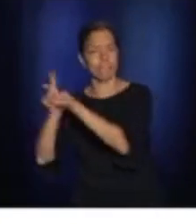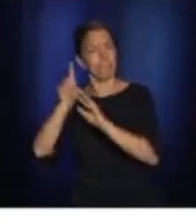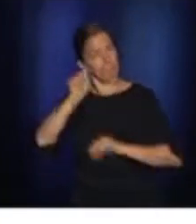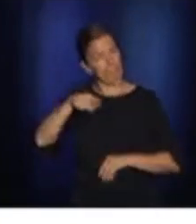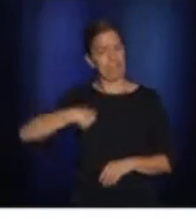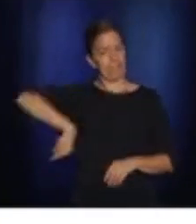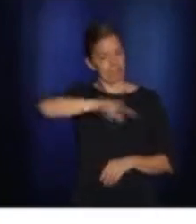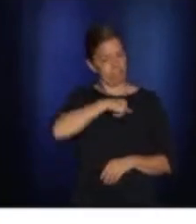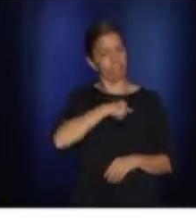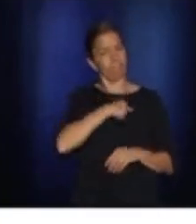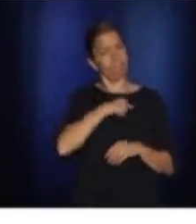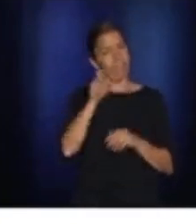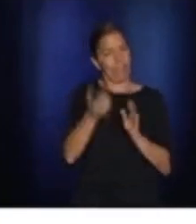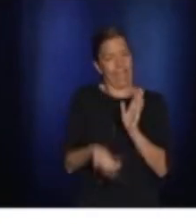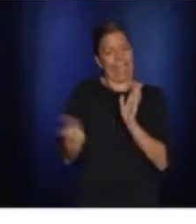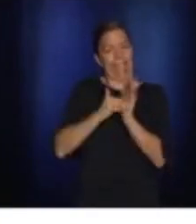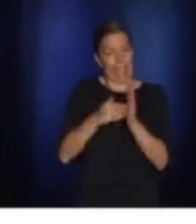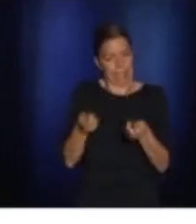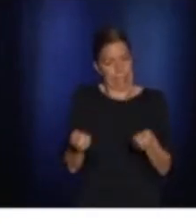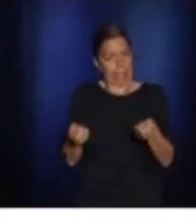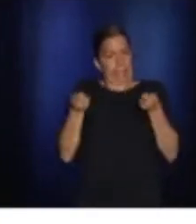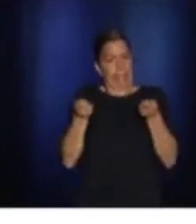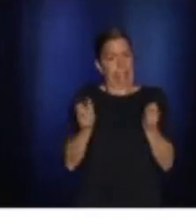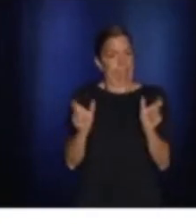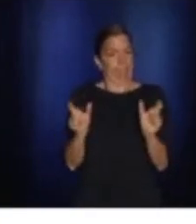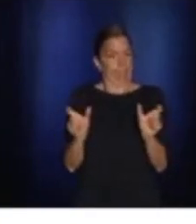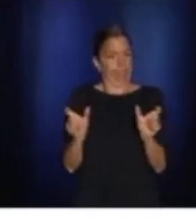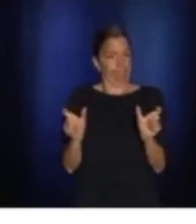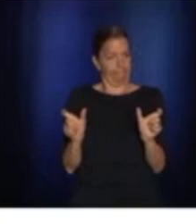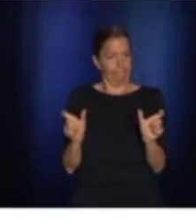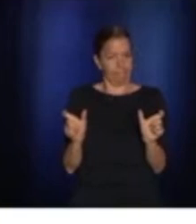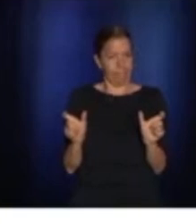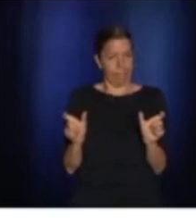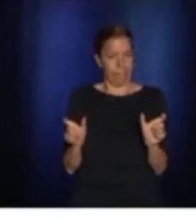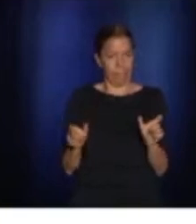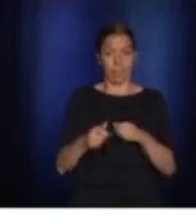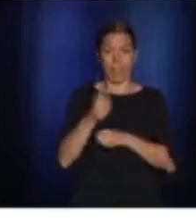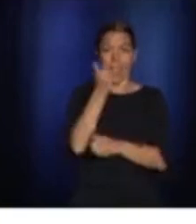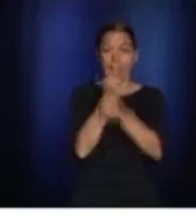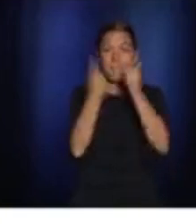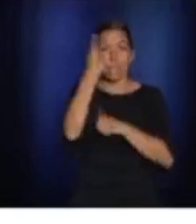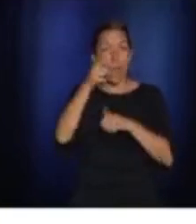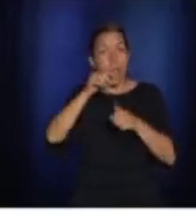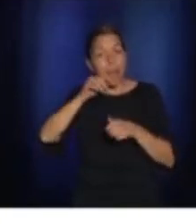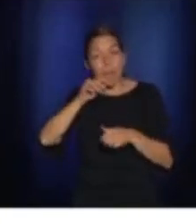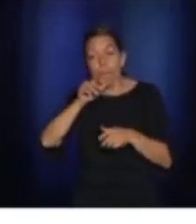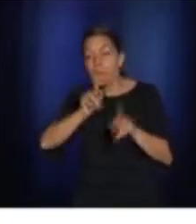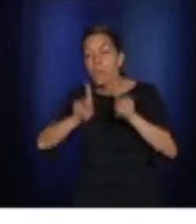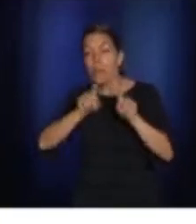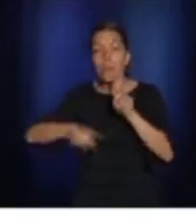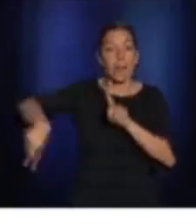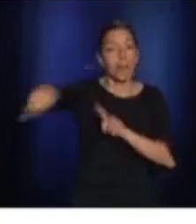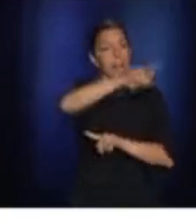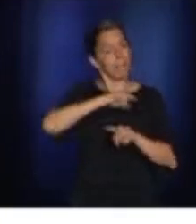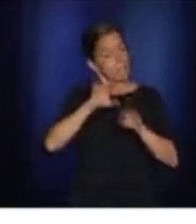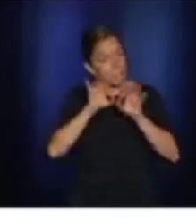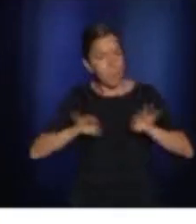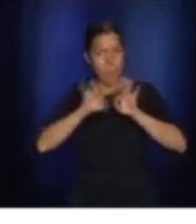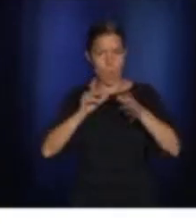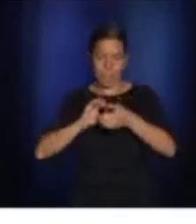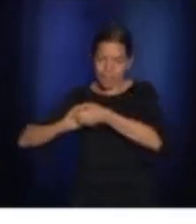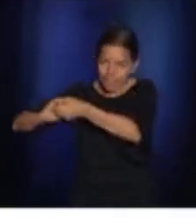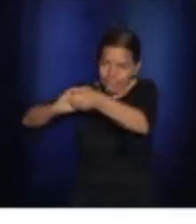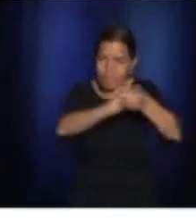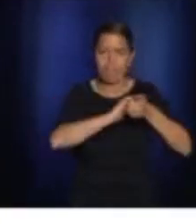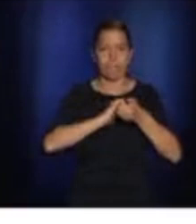together. I ask you to continue to keep your distance, to wash your hands, and